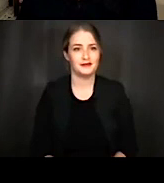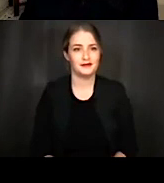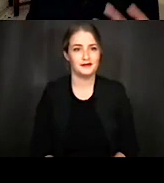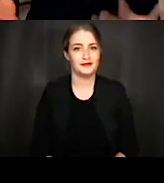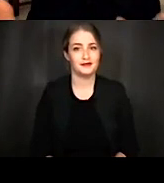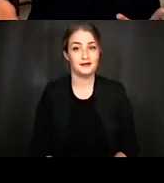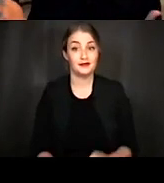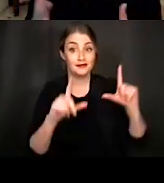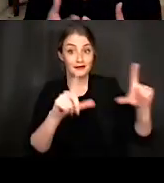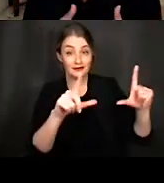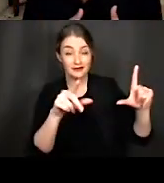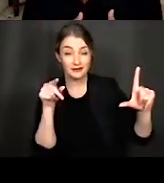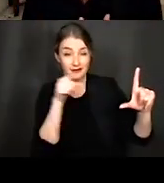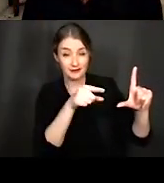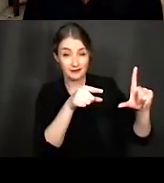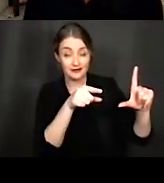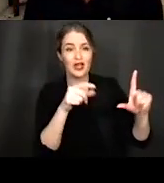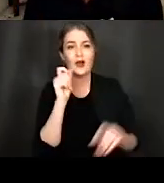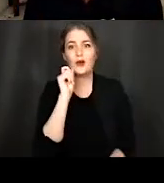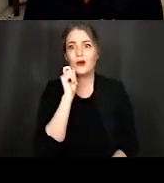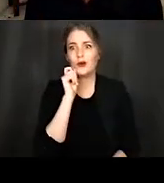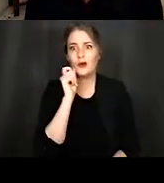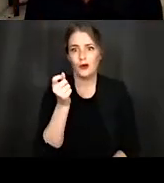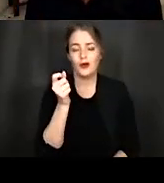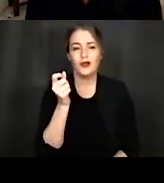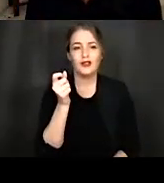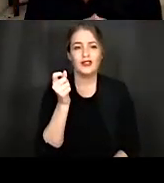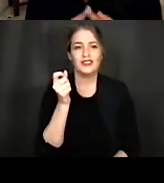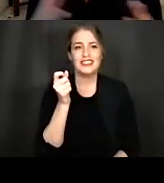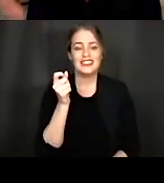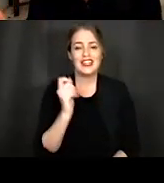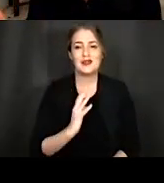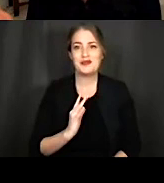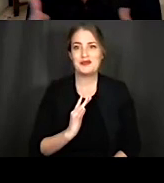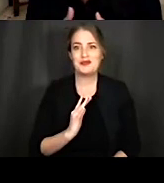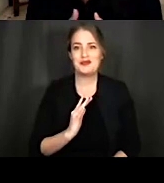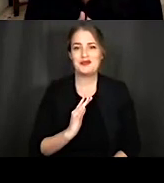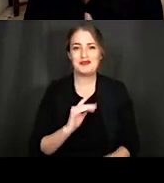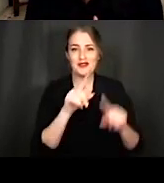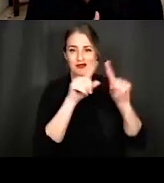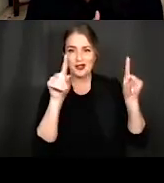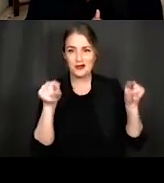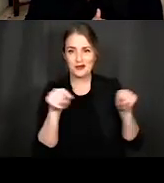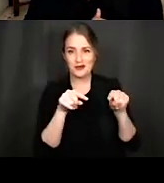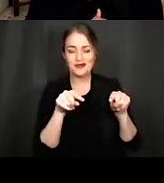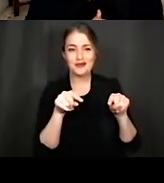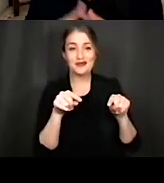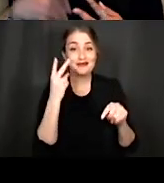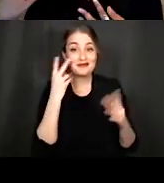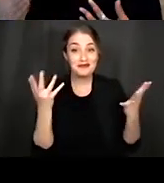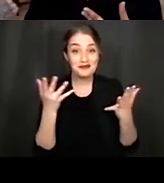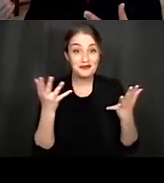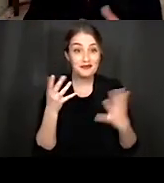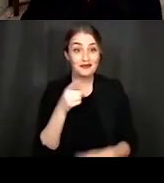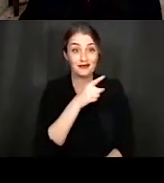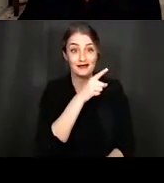And so this is a really cool, a cool view to look at, because what we can see here